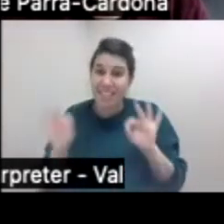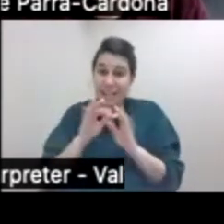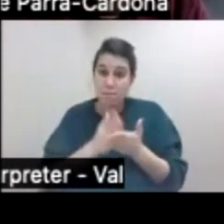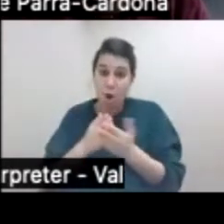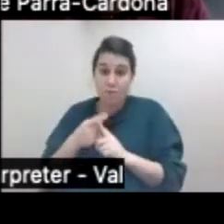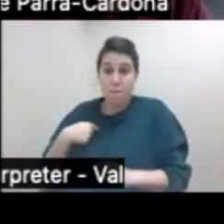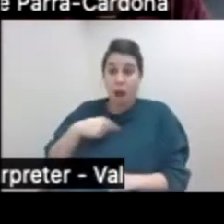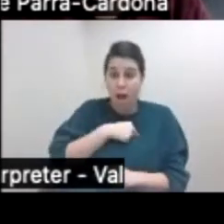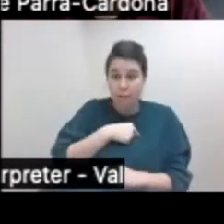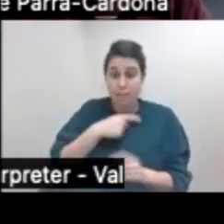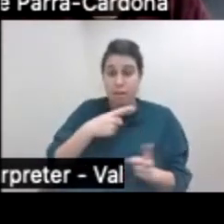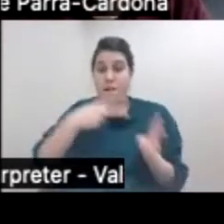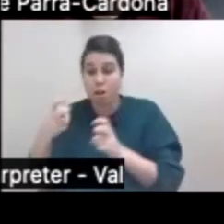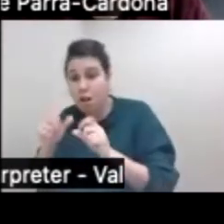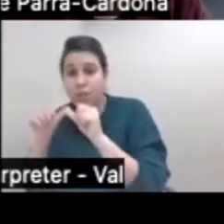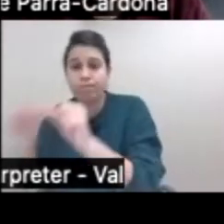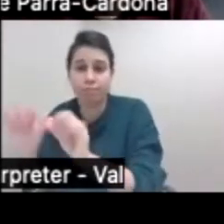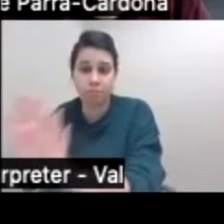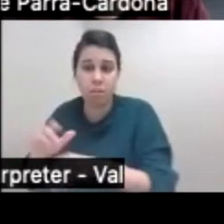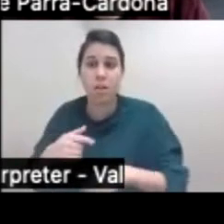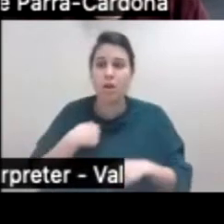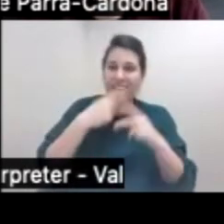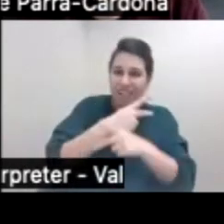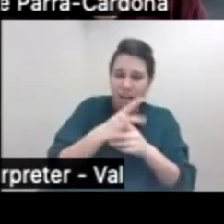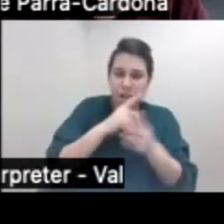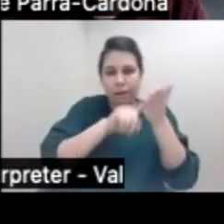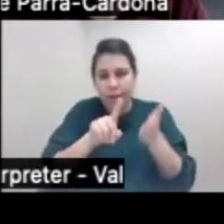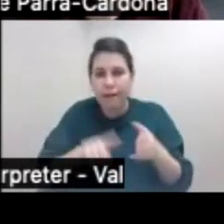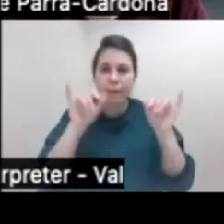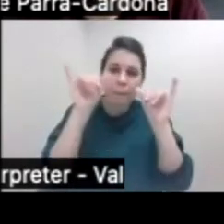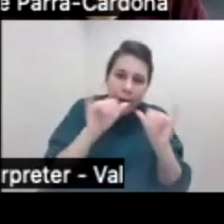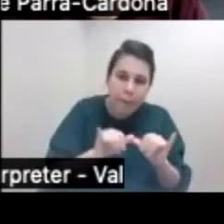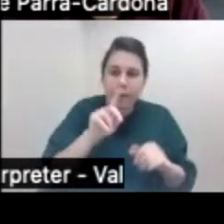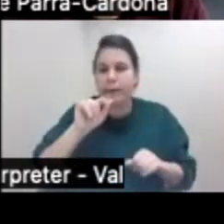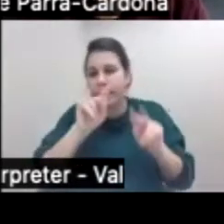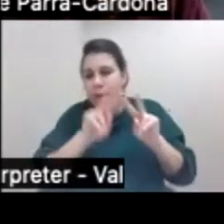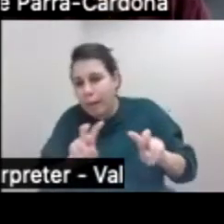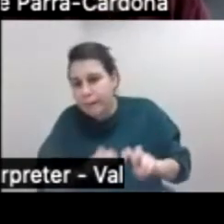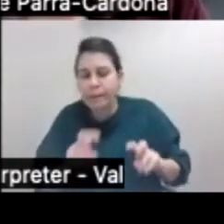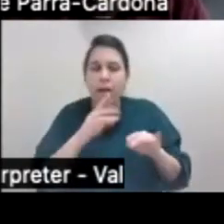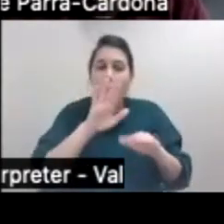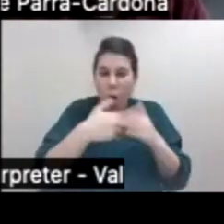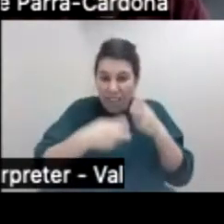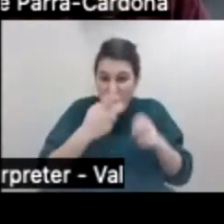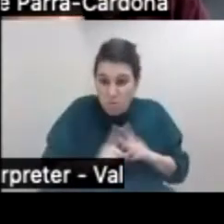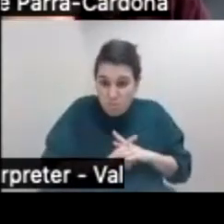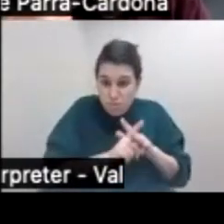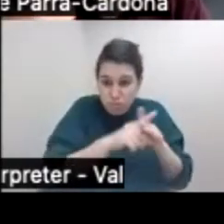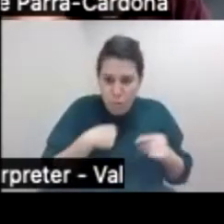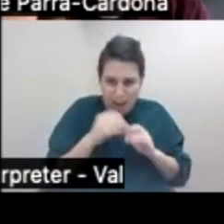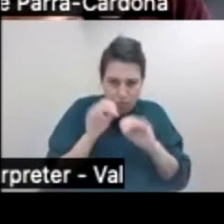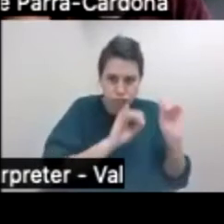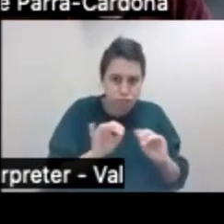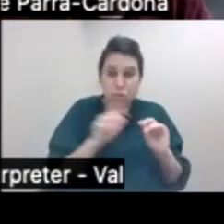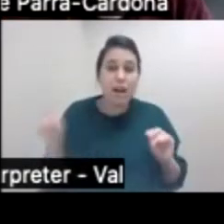forward like us figuring out research design issues, measurement issues, data analysis issues. They take all that and make it